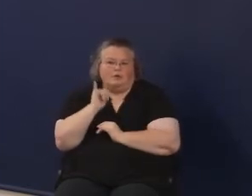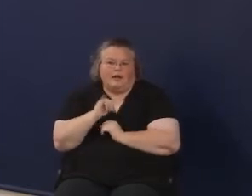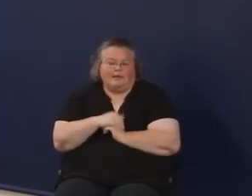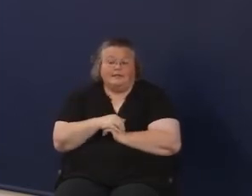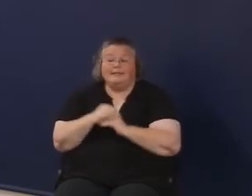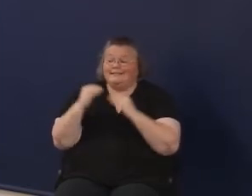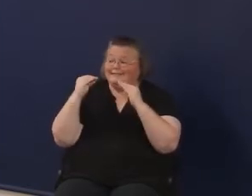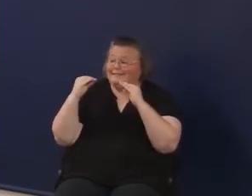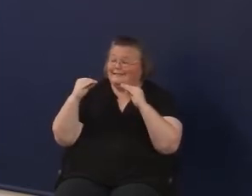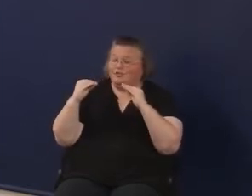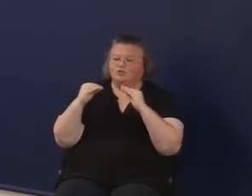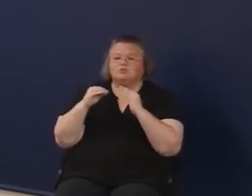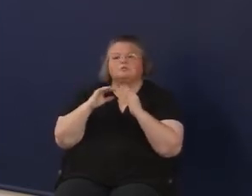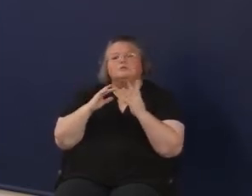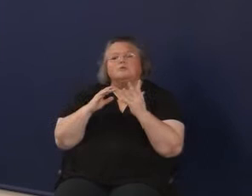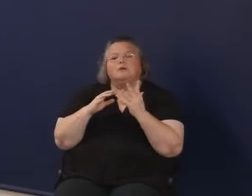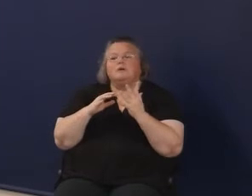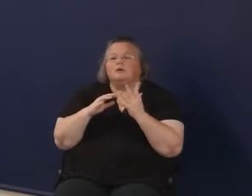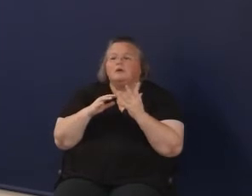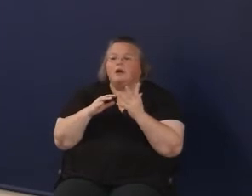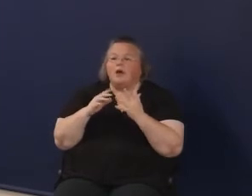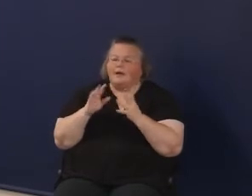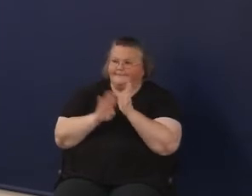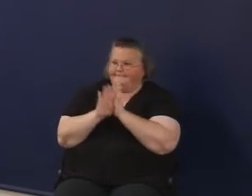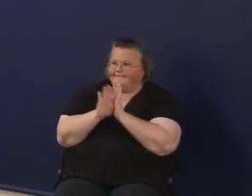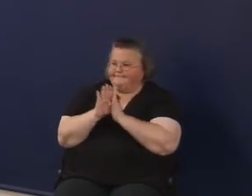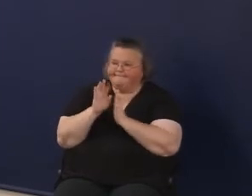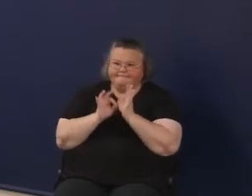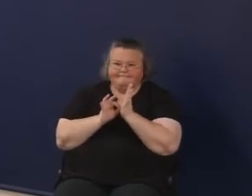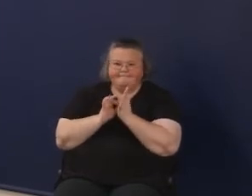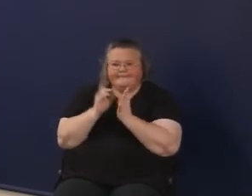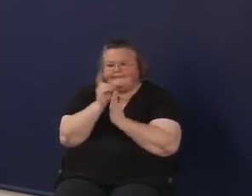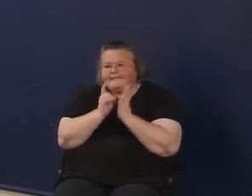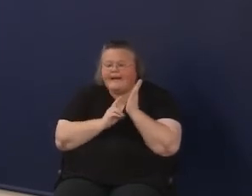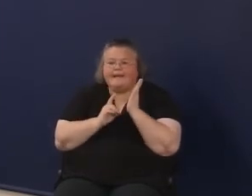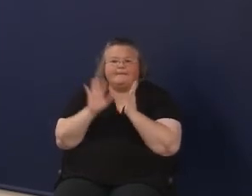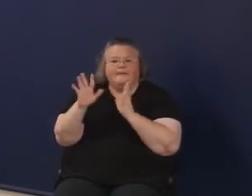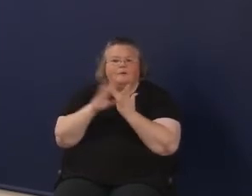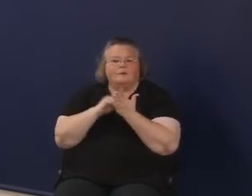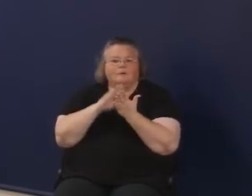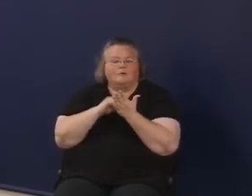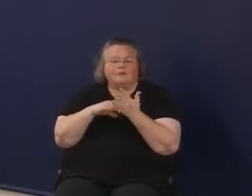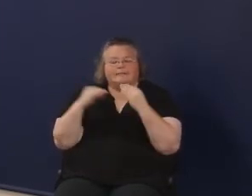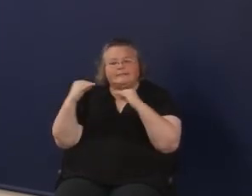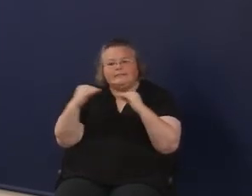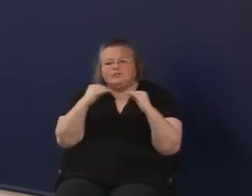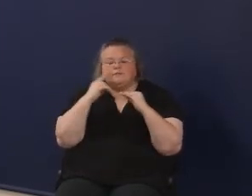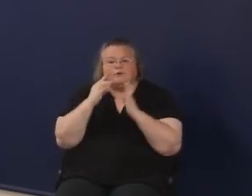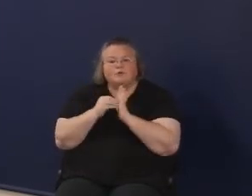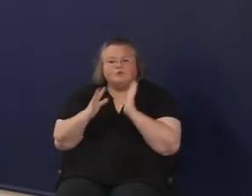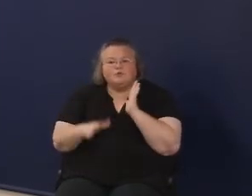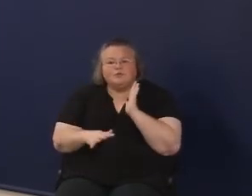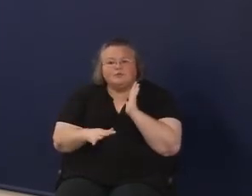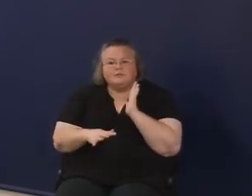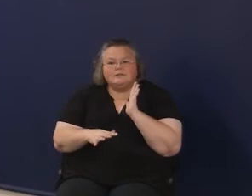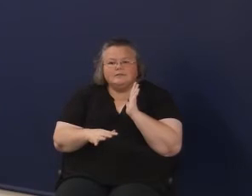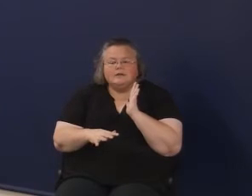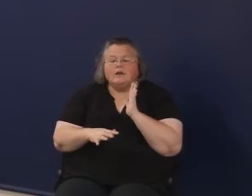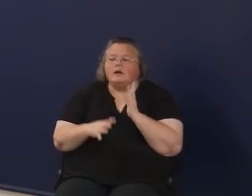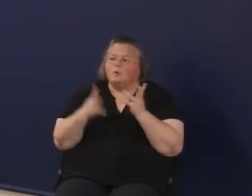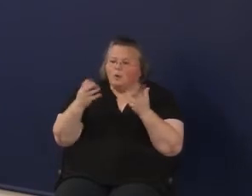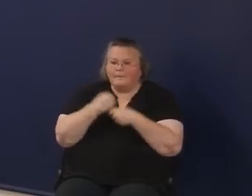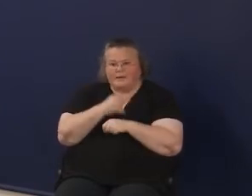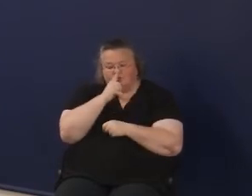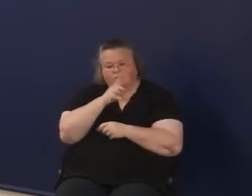designing learning experiences for students in classrooms. If they know they're working toward the kinds of things that are articulated on this